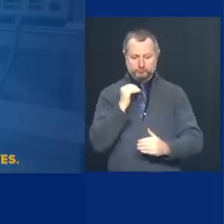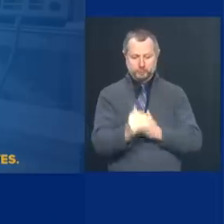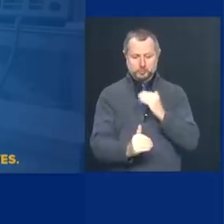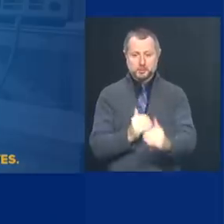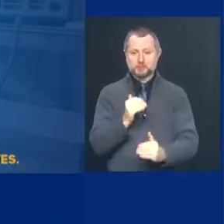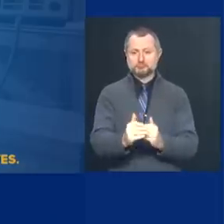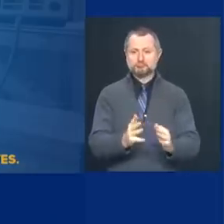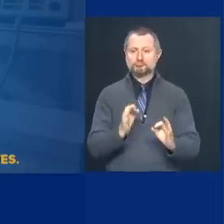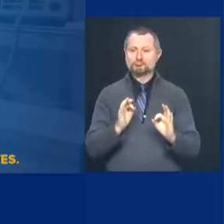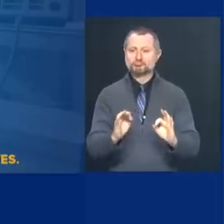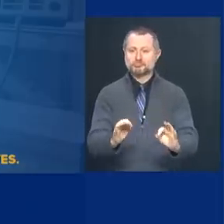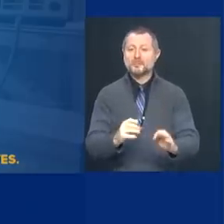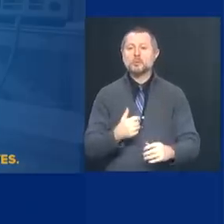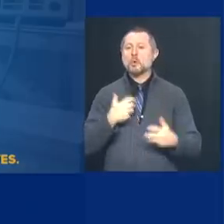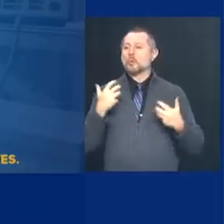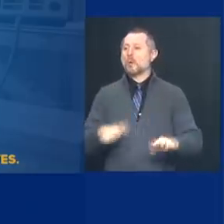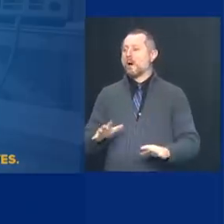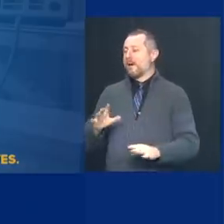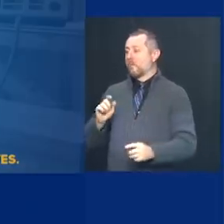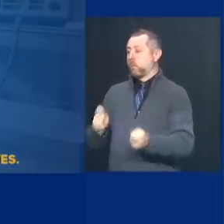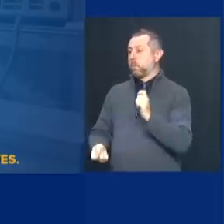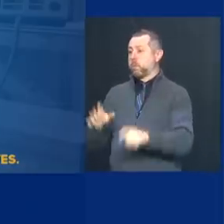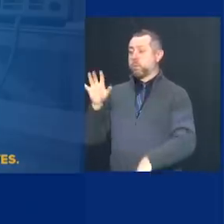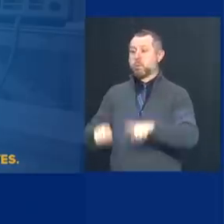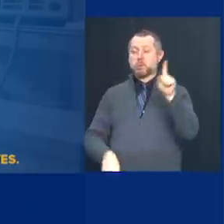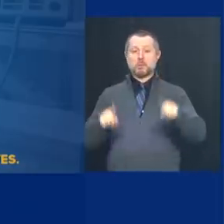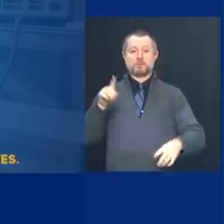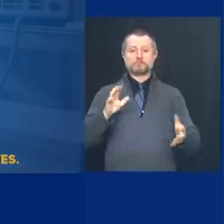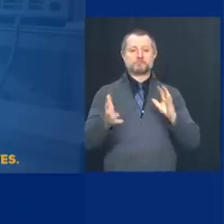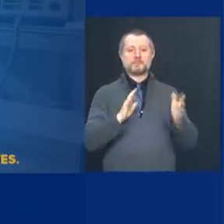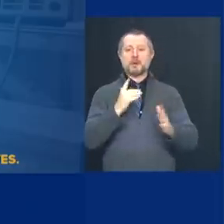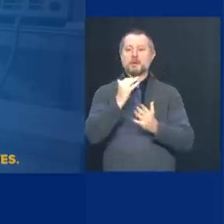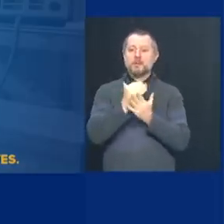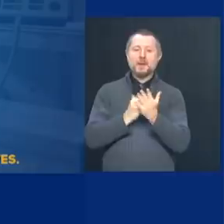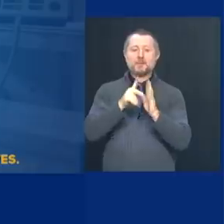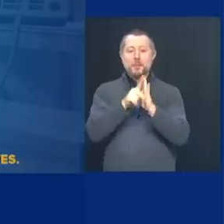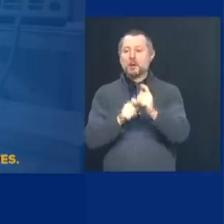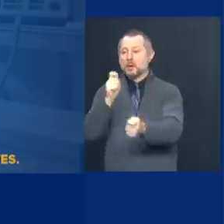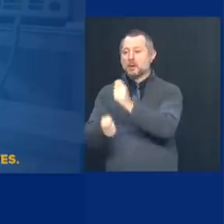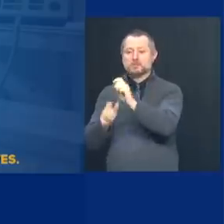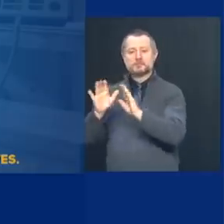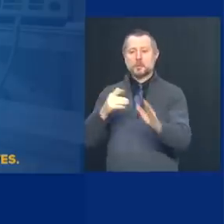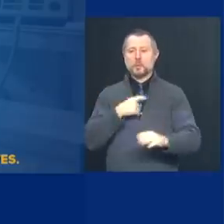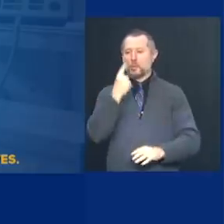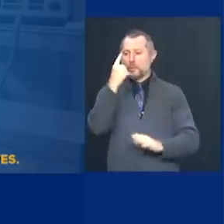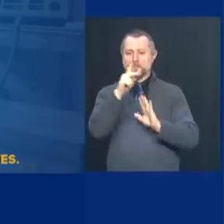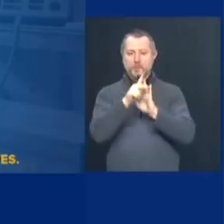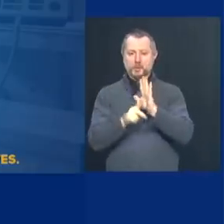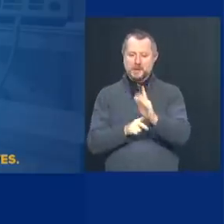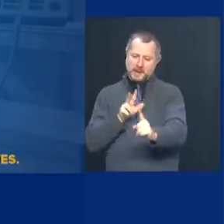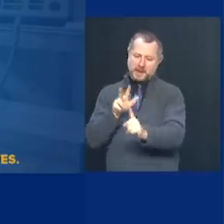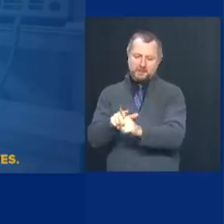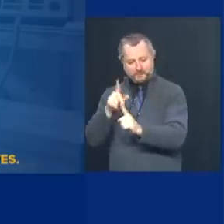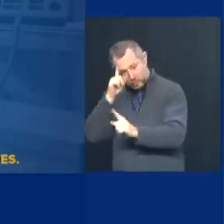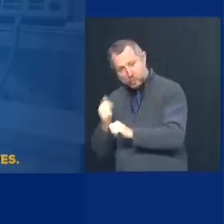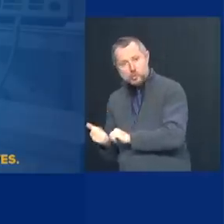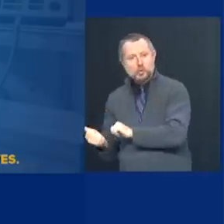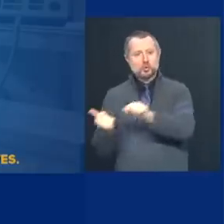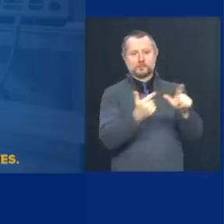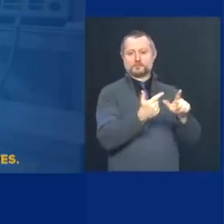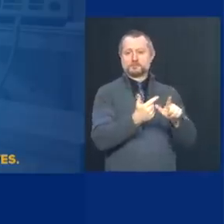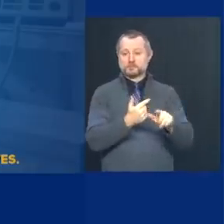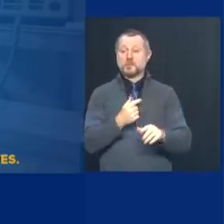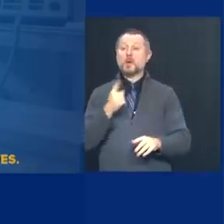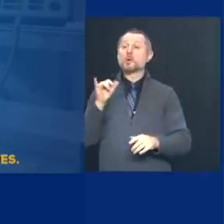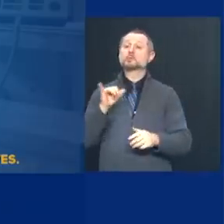discoordinated mess. It also reduces forum shopping. You know, when you